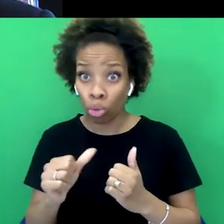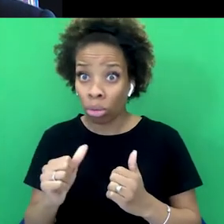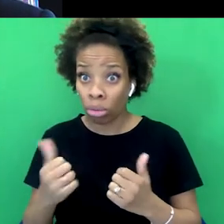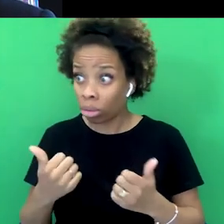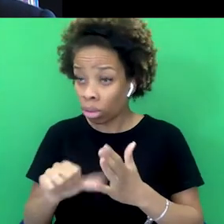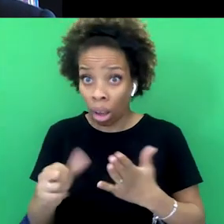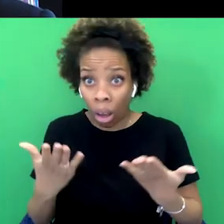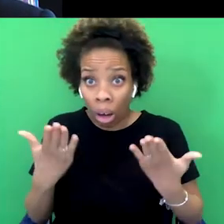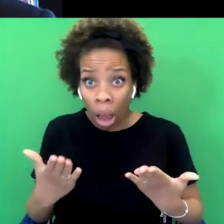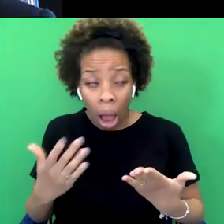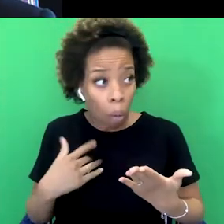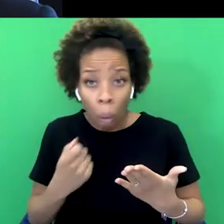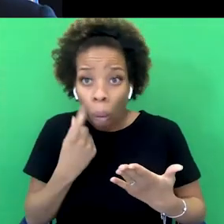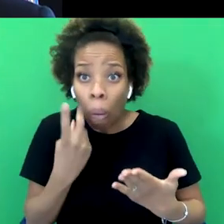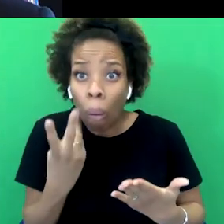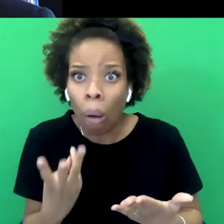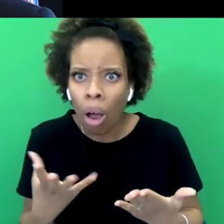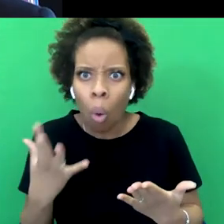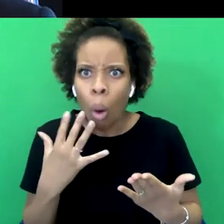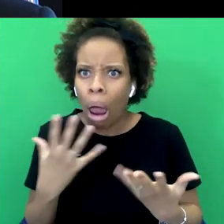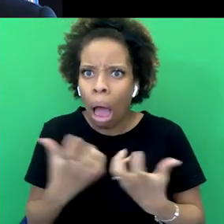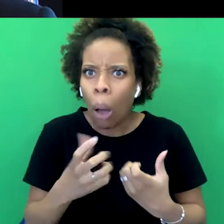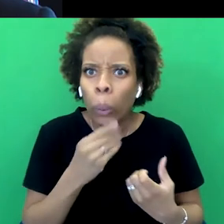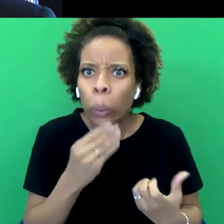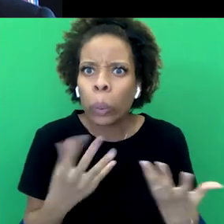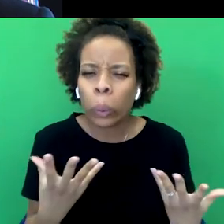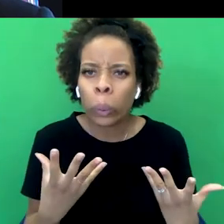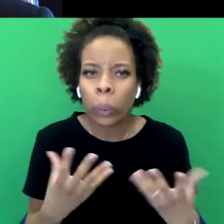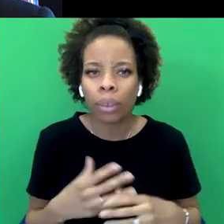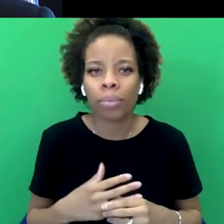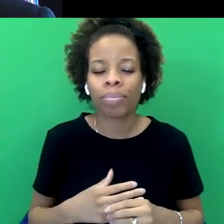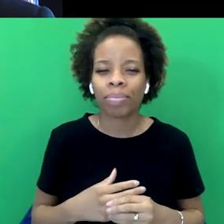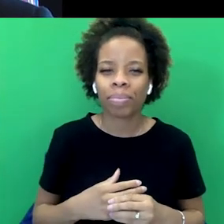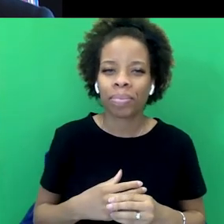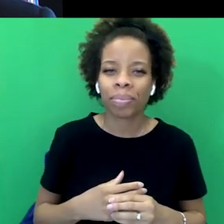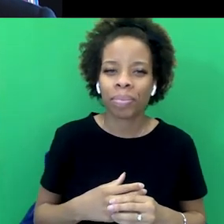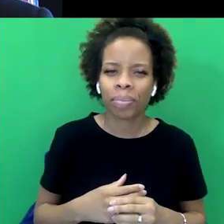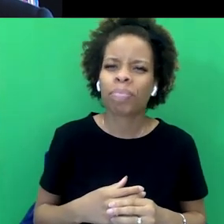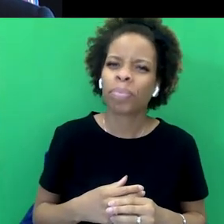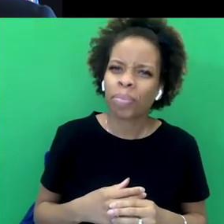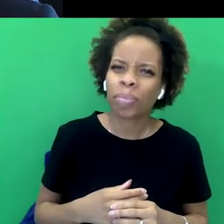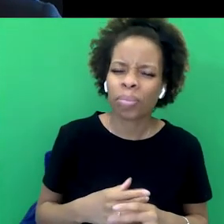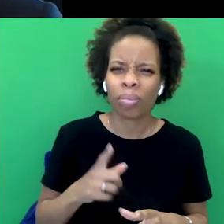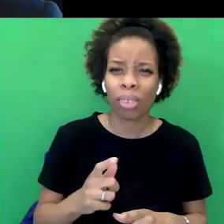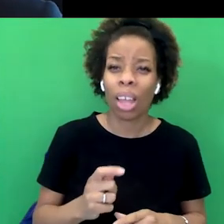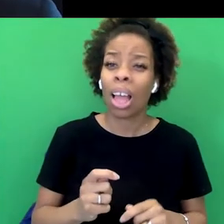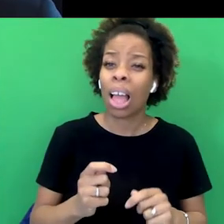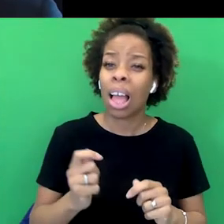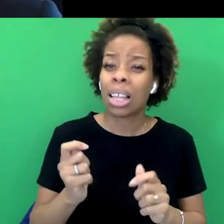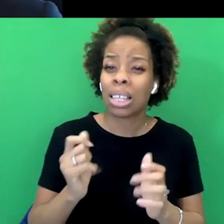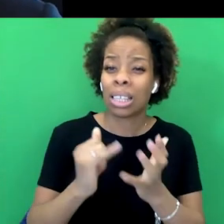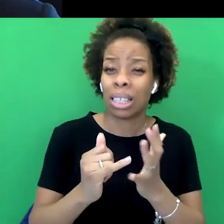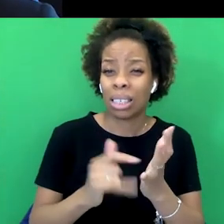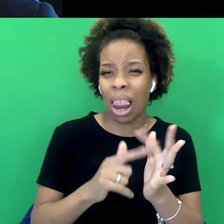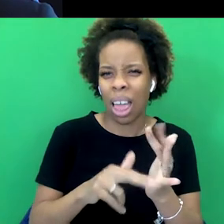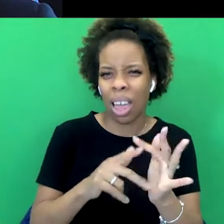statute of limitations expire, basically? Yeah, that's a really good point. mean, slavery is a very good example because people say, oh,